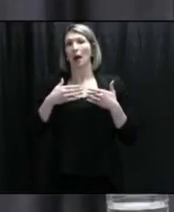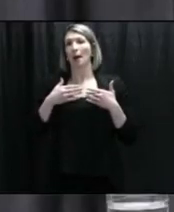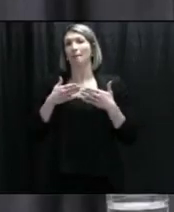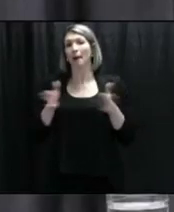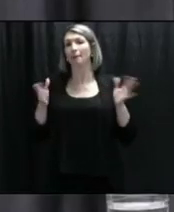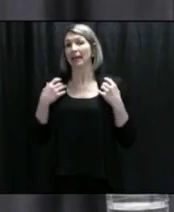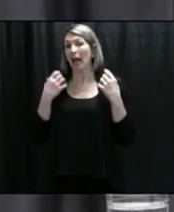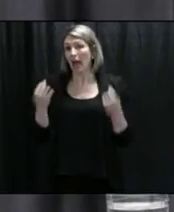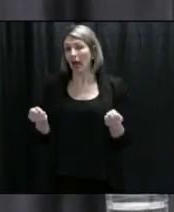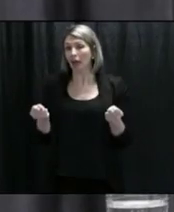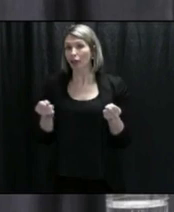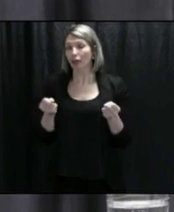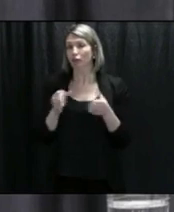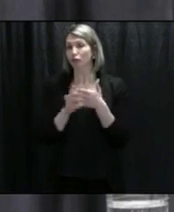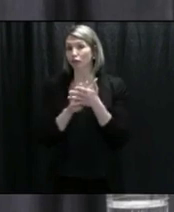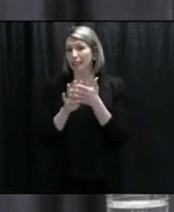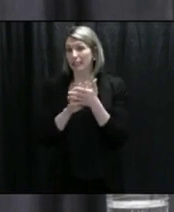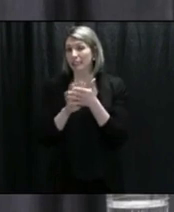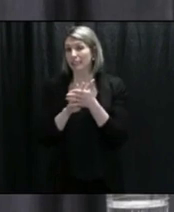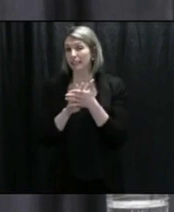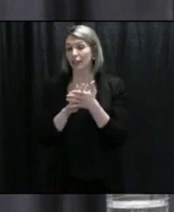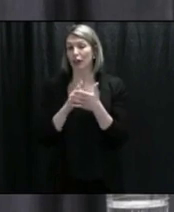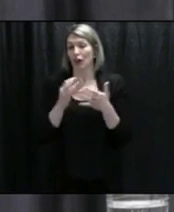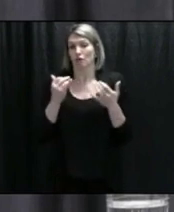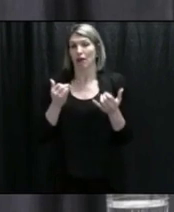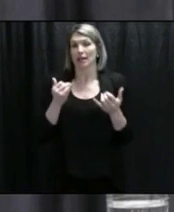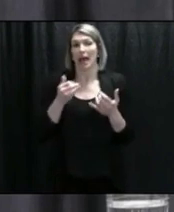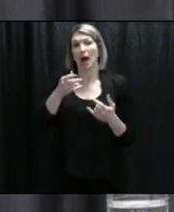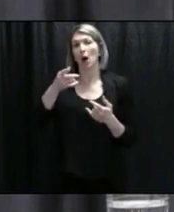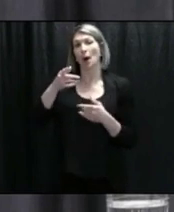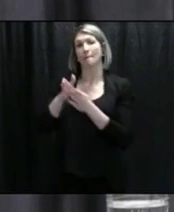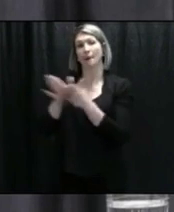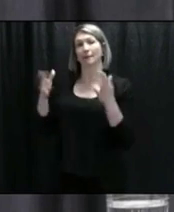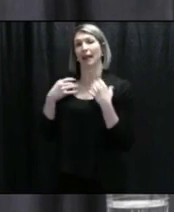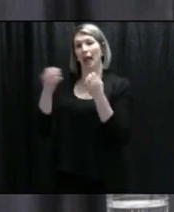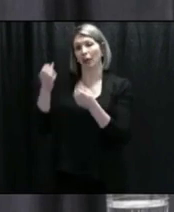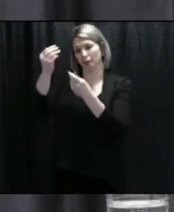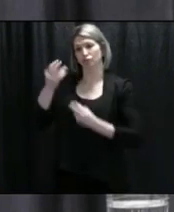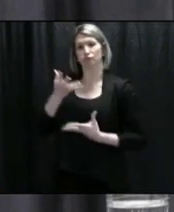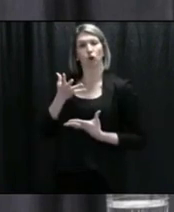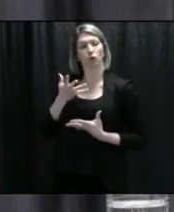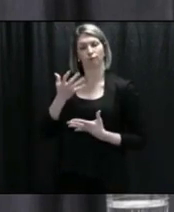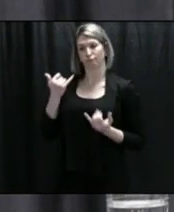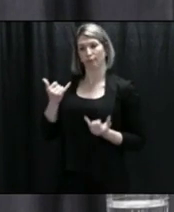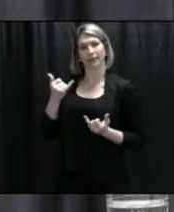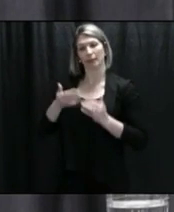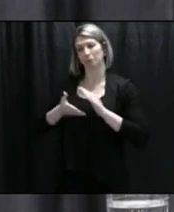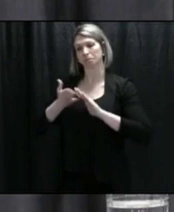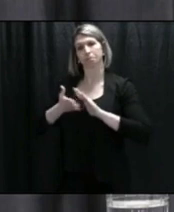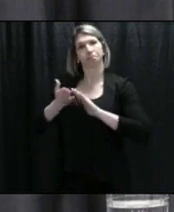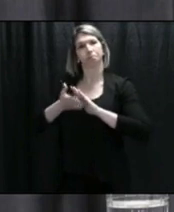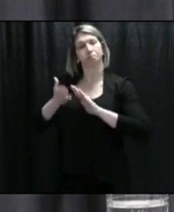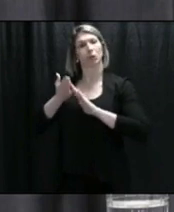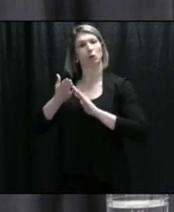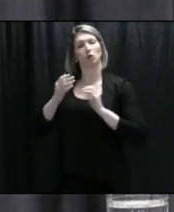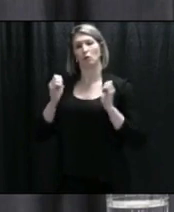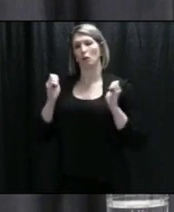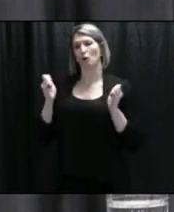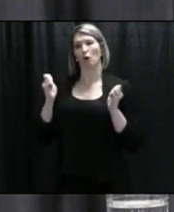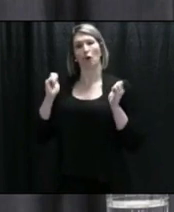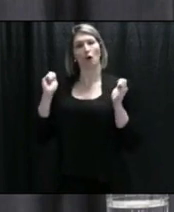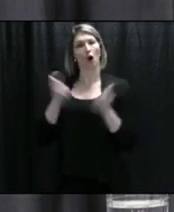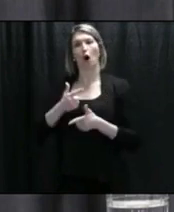the moment, we've not been advised of any bottlenecks. Public health laboratory in Eastern Health is working on